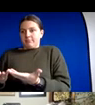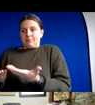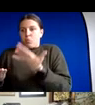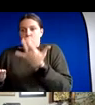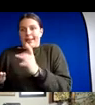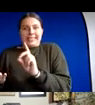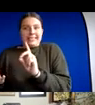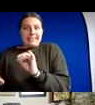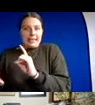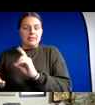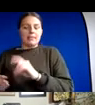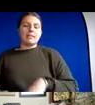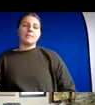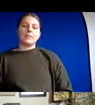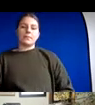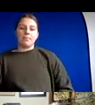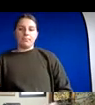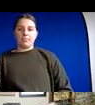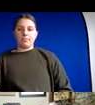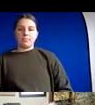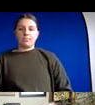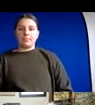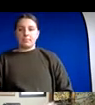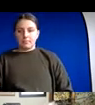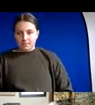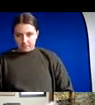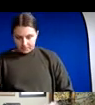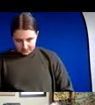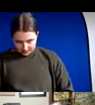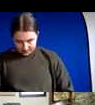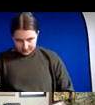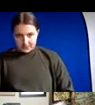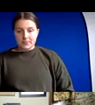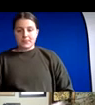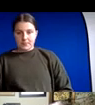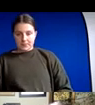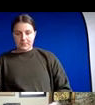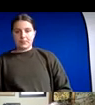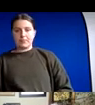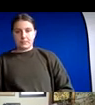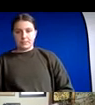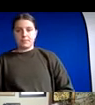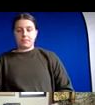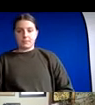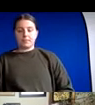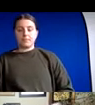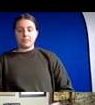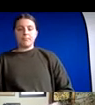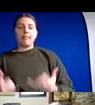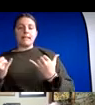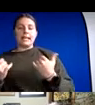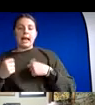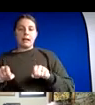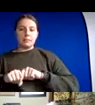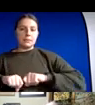my newsletter today um in info queue on ai interpretability models in